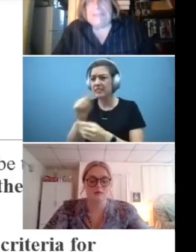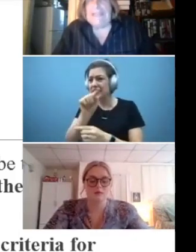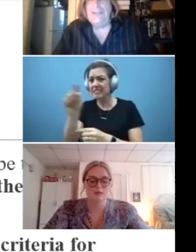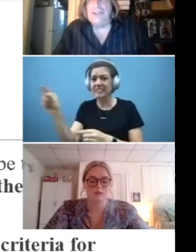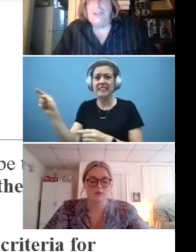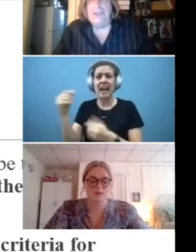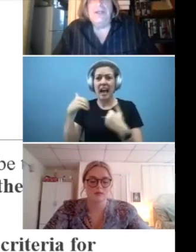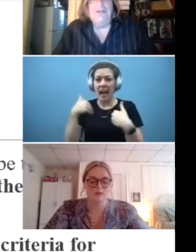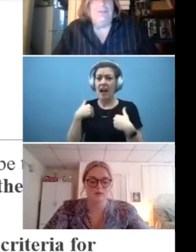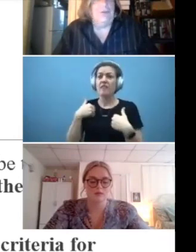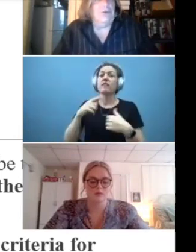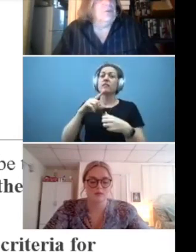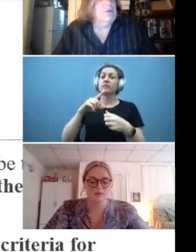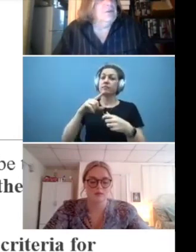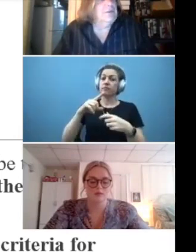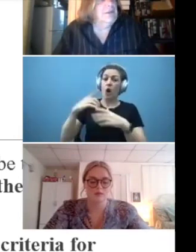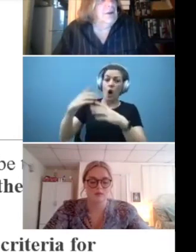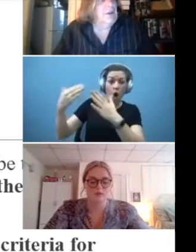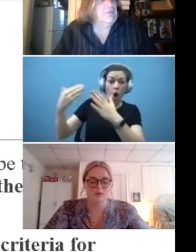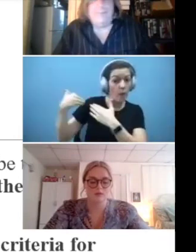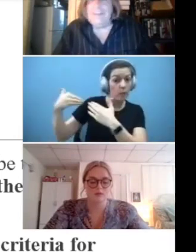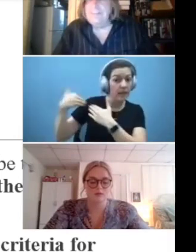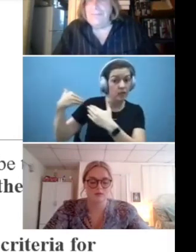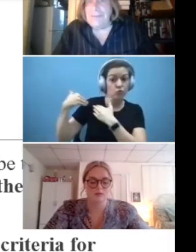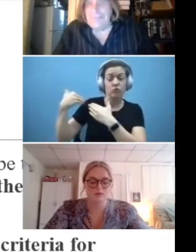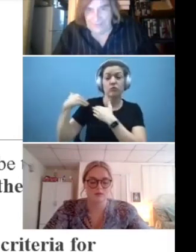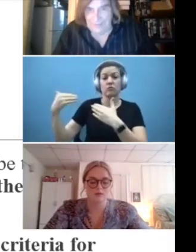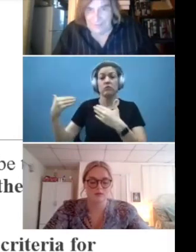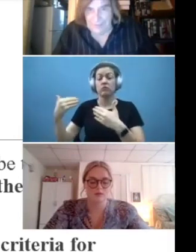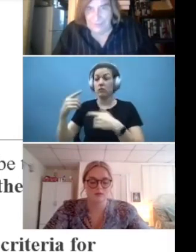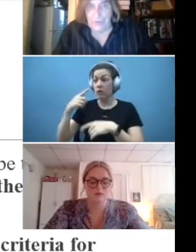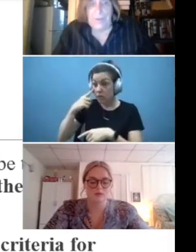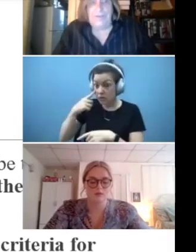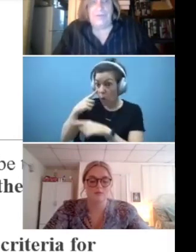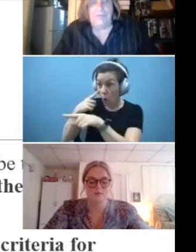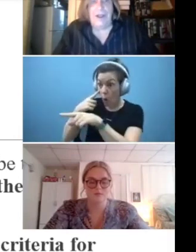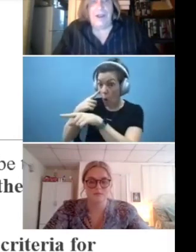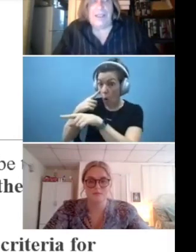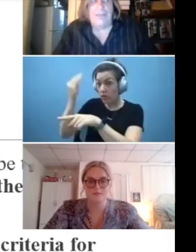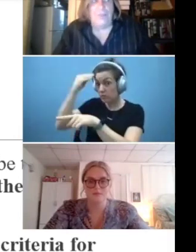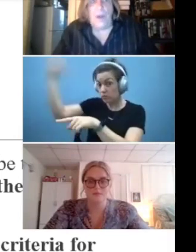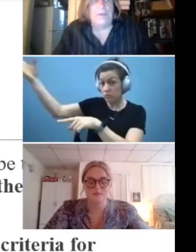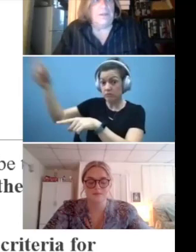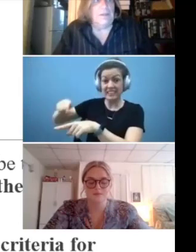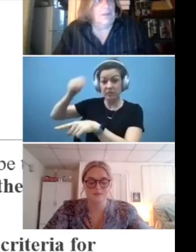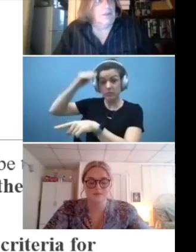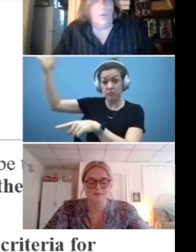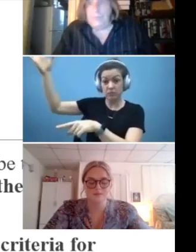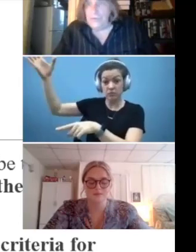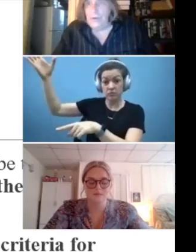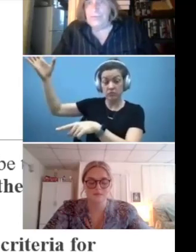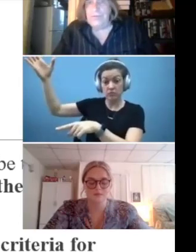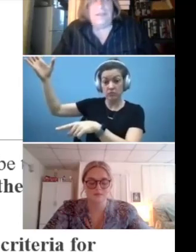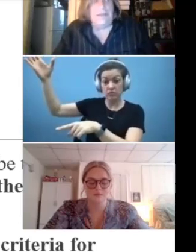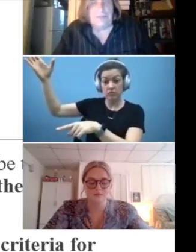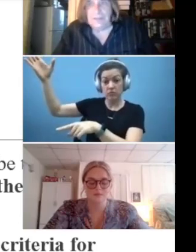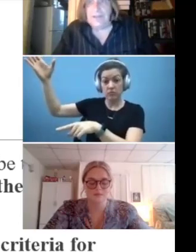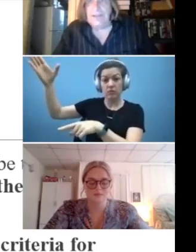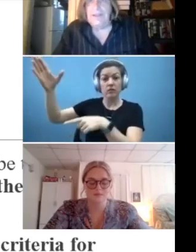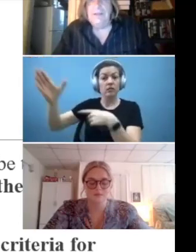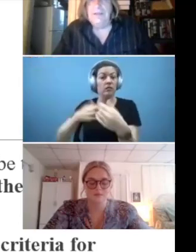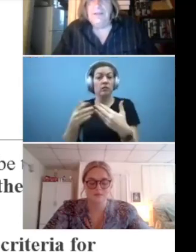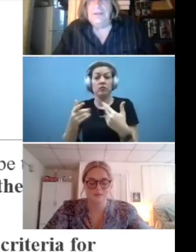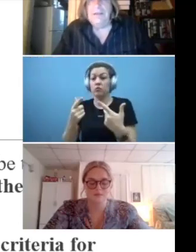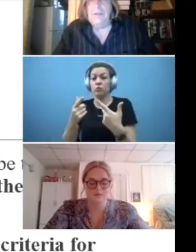obligation to, you know, if you see something, say something. So insofar as what you observed in a